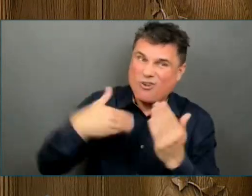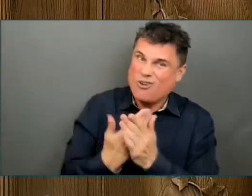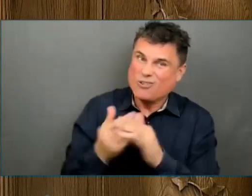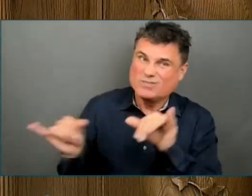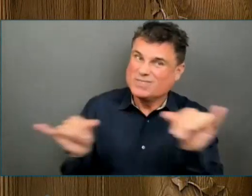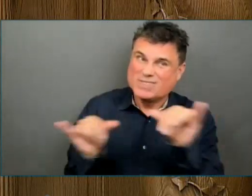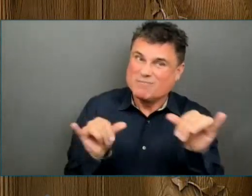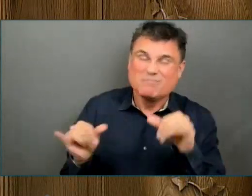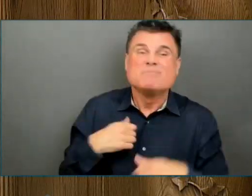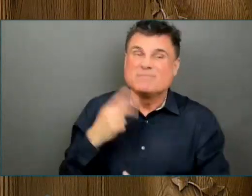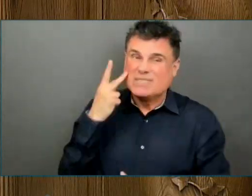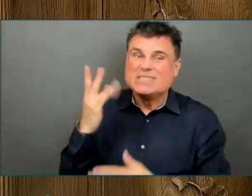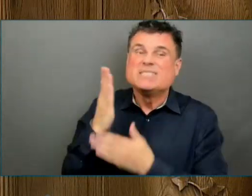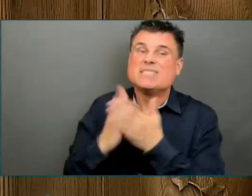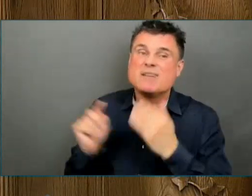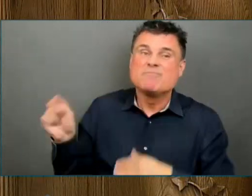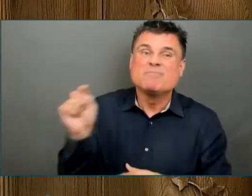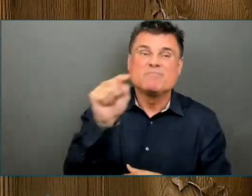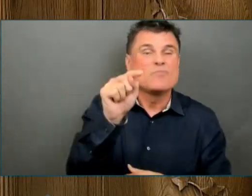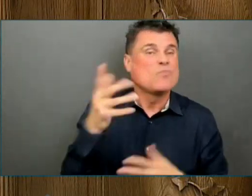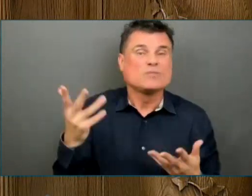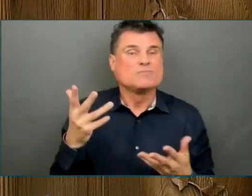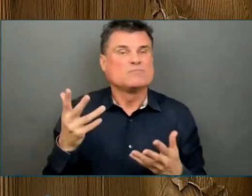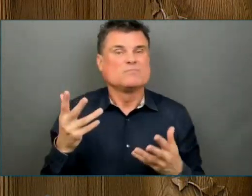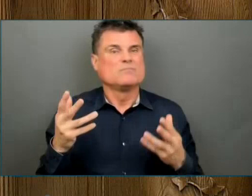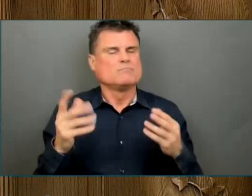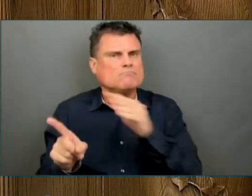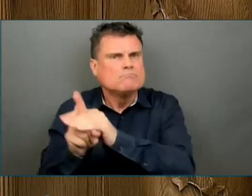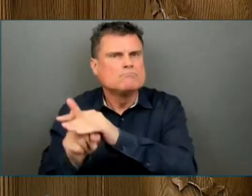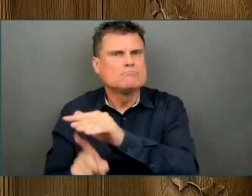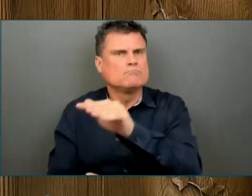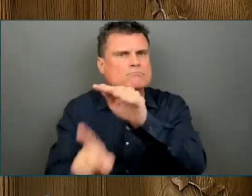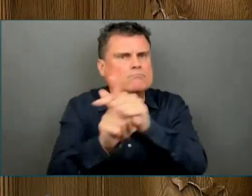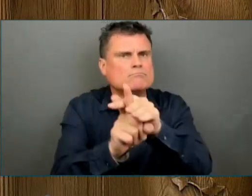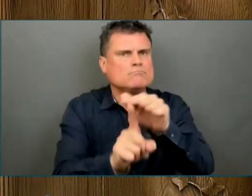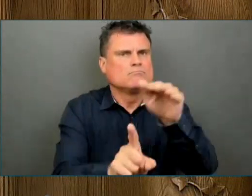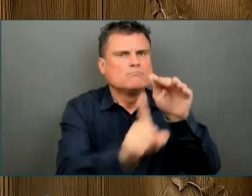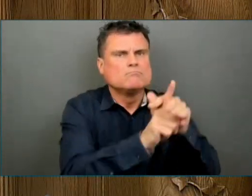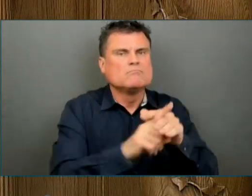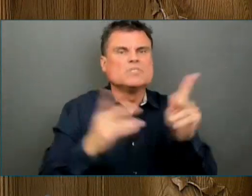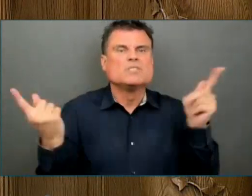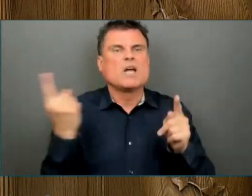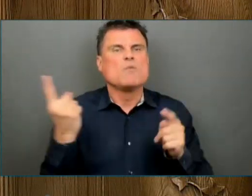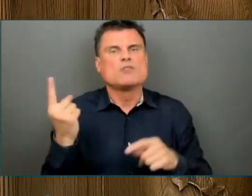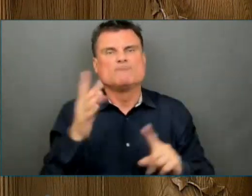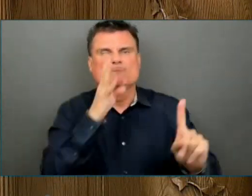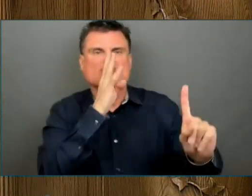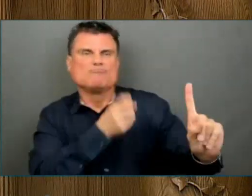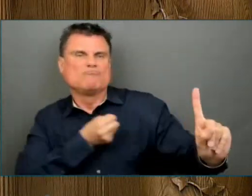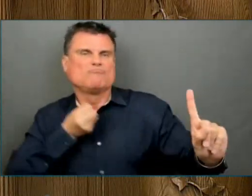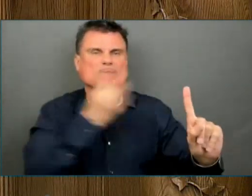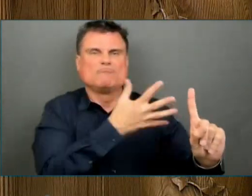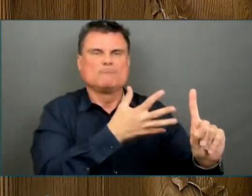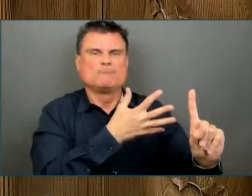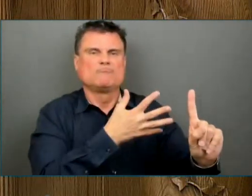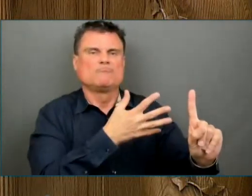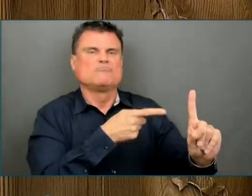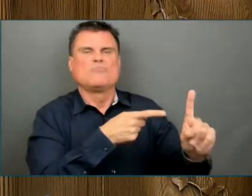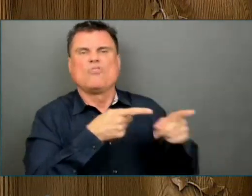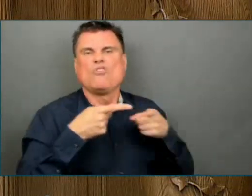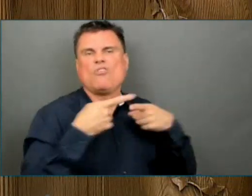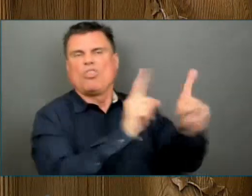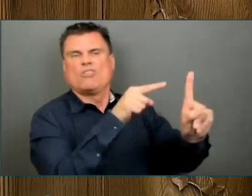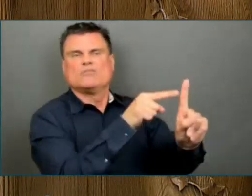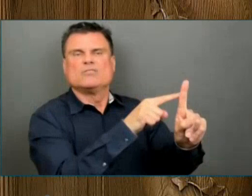700% in Vancouver in 2020 alone. Racism has no place in our communities. Everyone